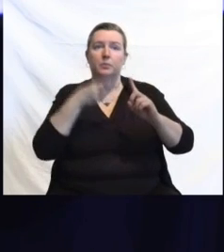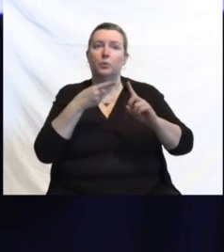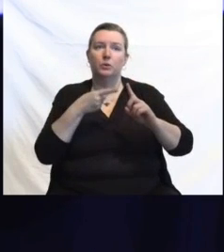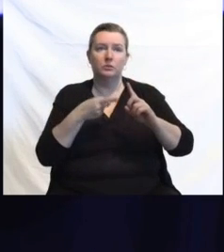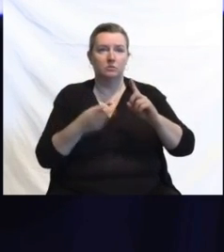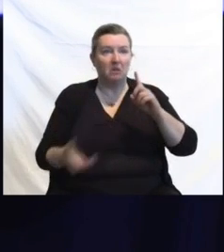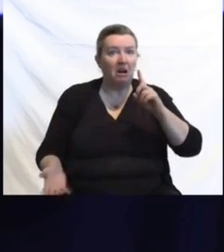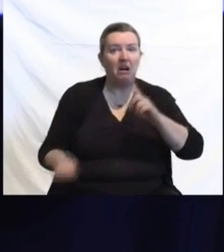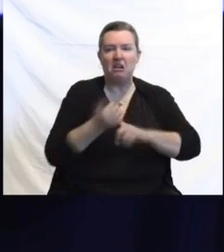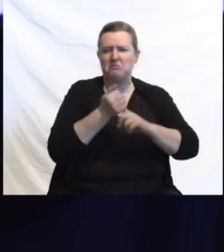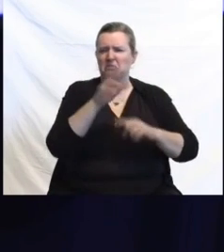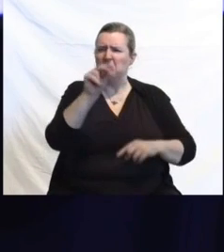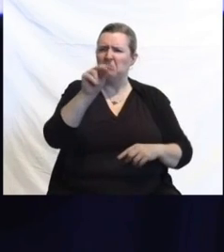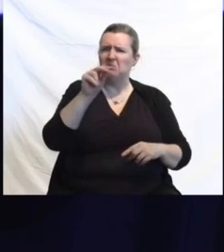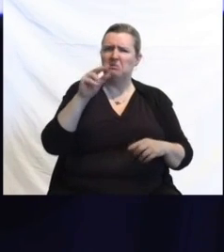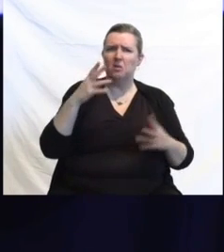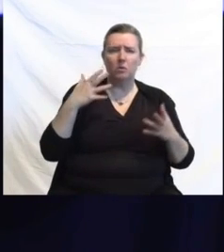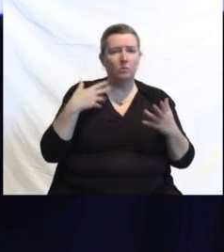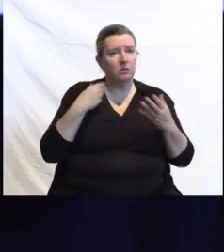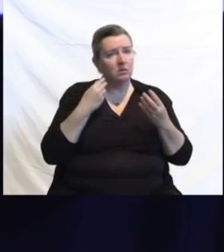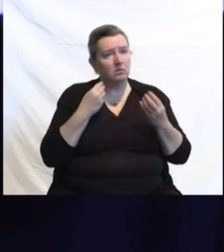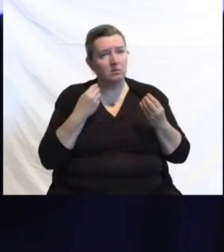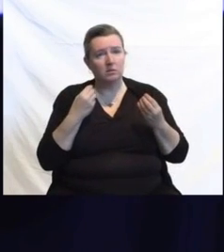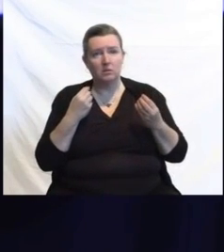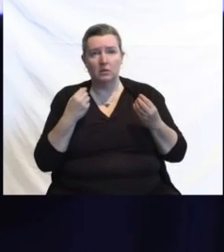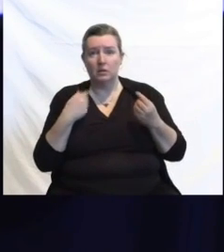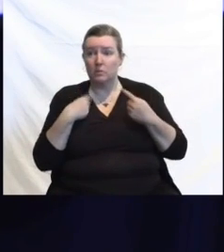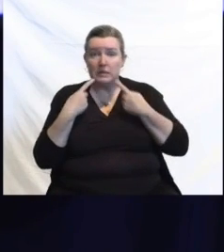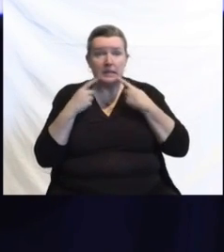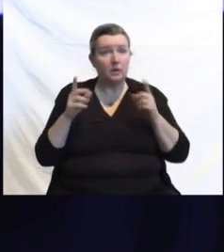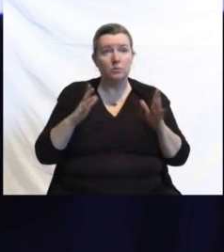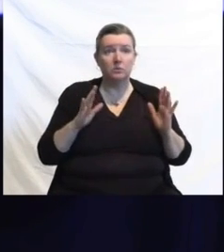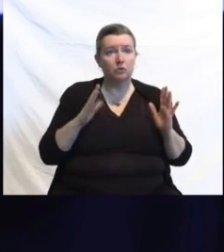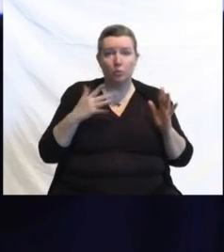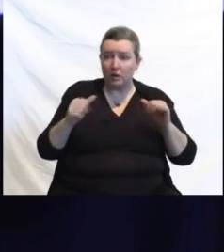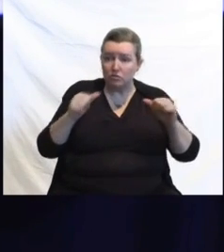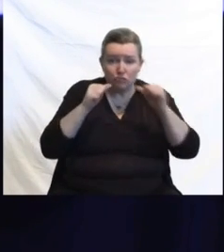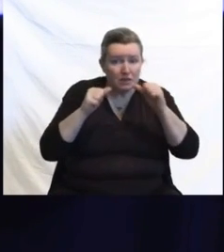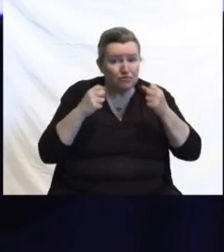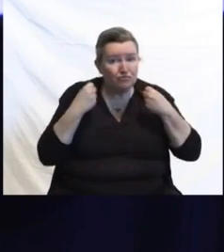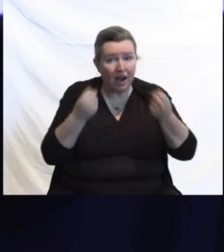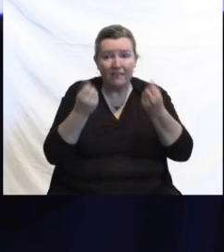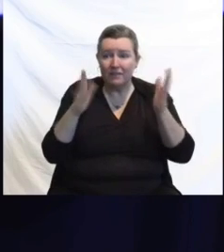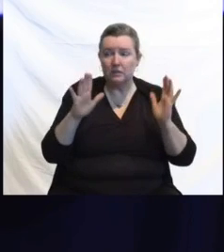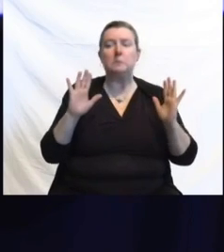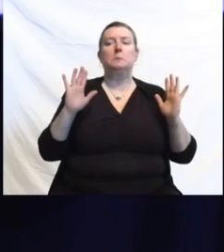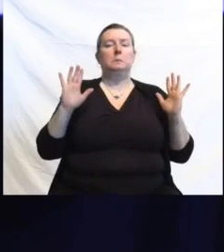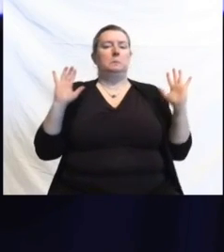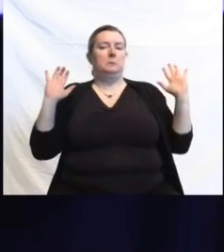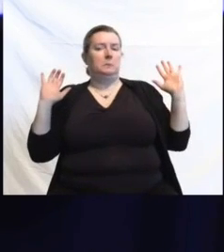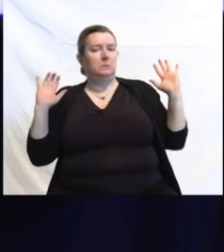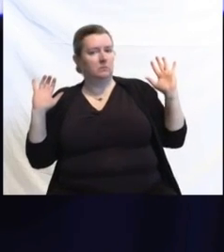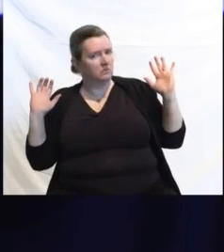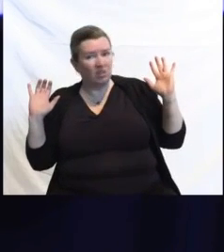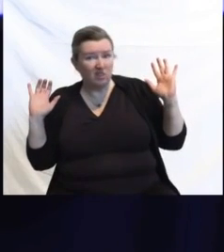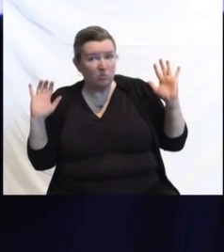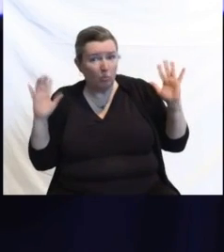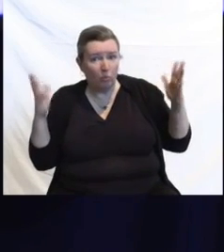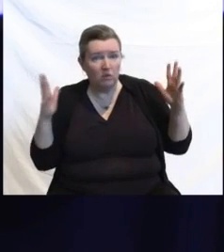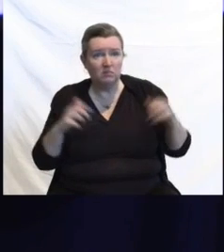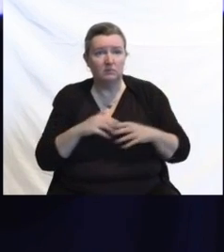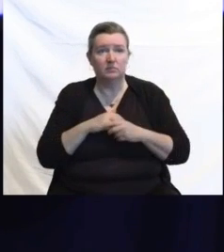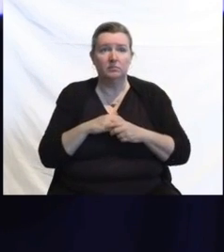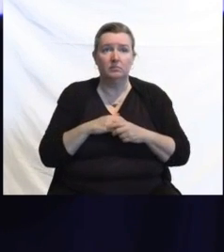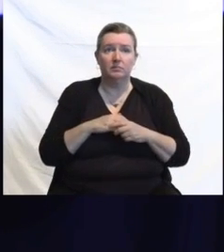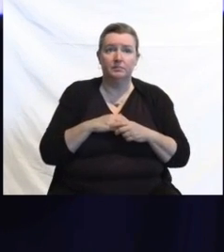letting the public know. We announce them because we don't want you drinking and driving and driving under the influence. So there's enough alternatives